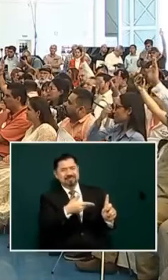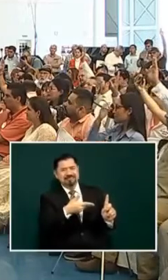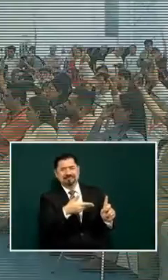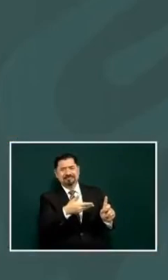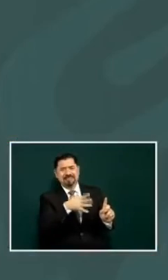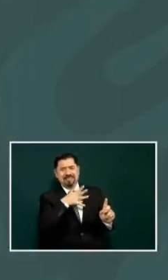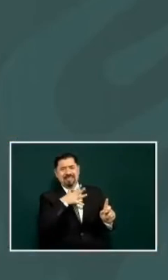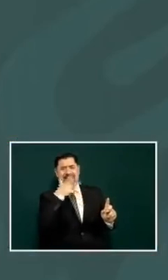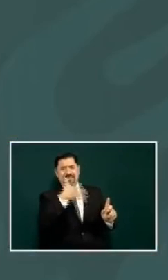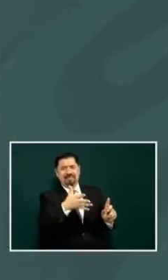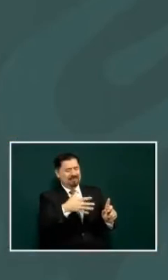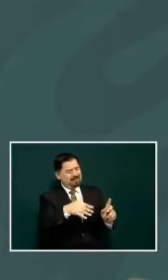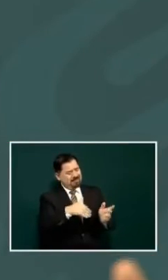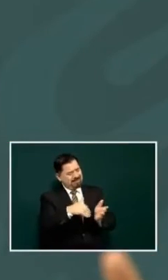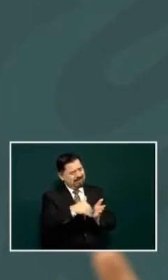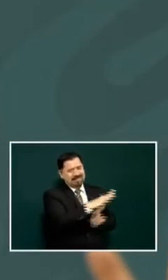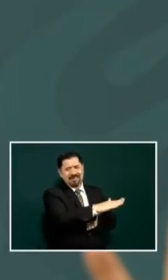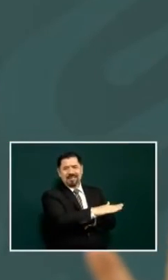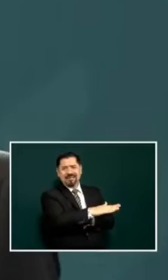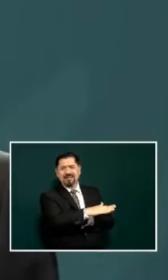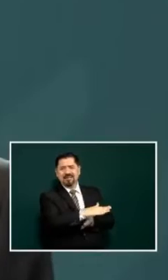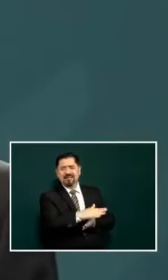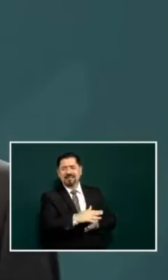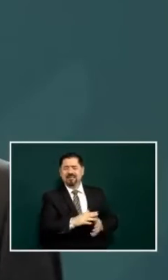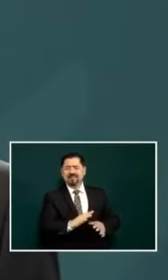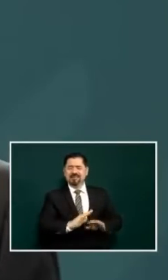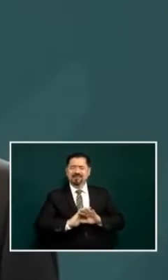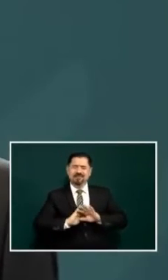what that you think yuck nasty